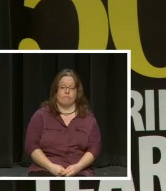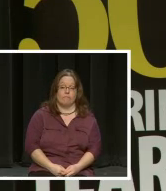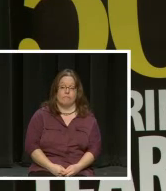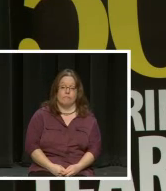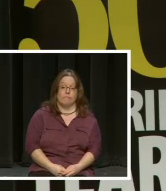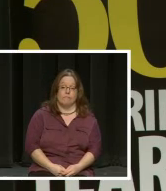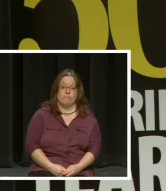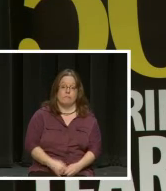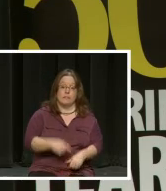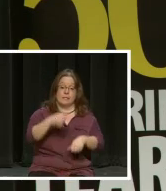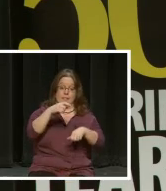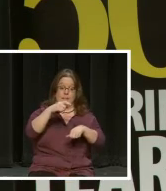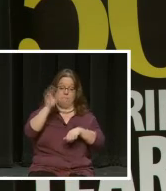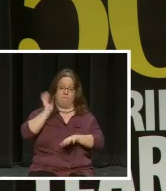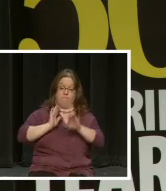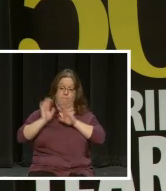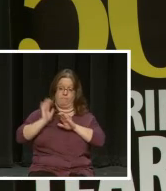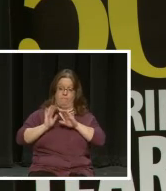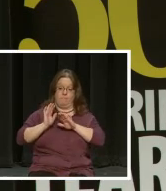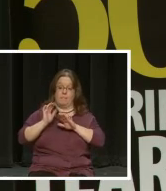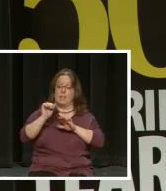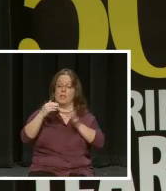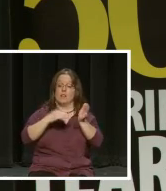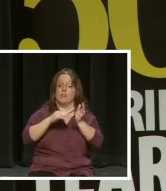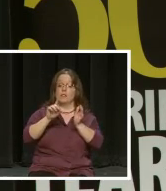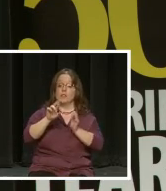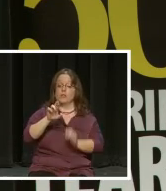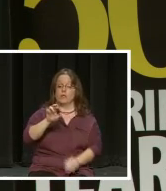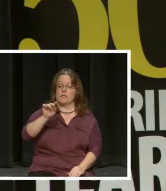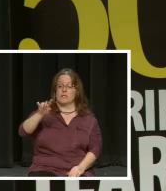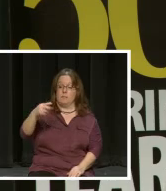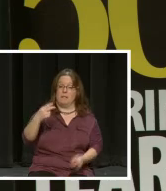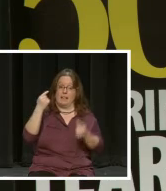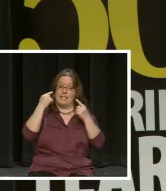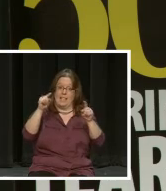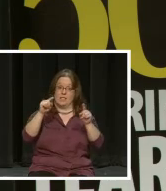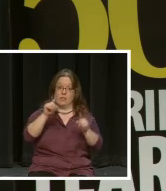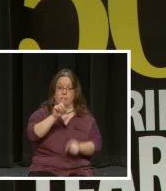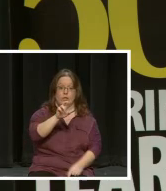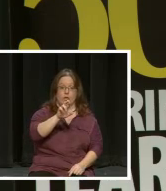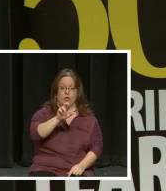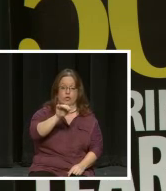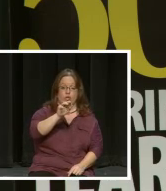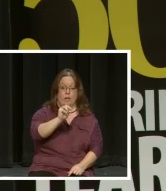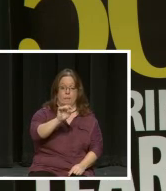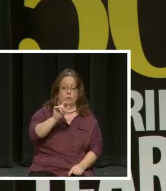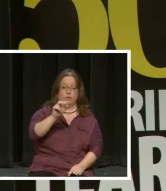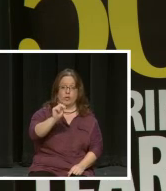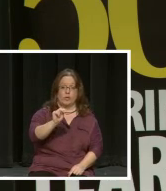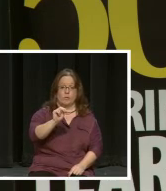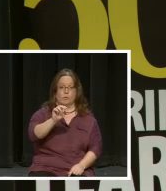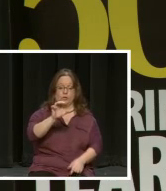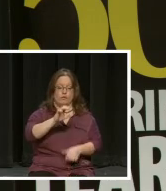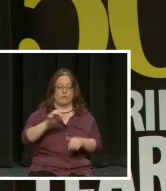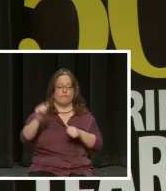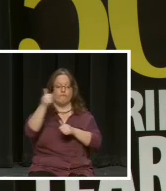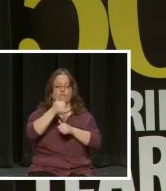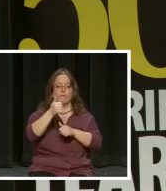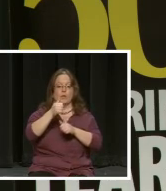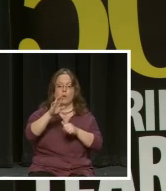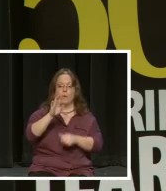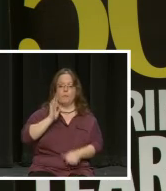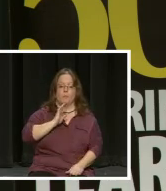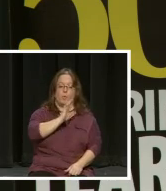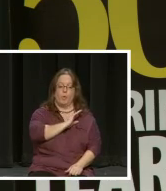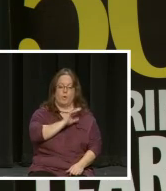At the time that Dr. Smith made her announcement, Dr. Jim Johnson was chair of the Board of Trustees and we knew we would